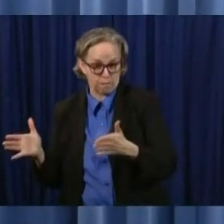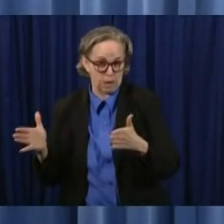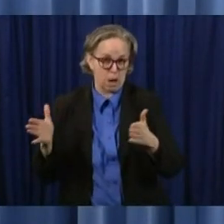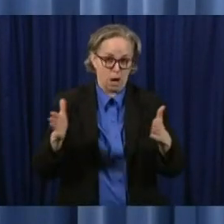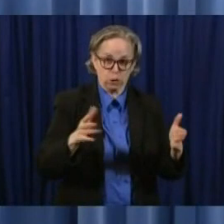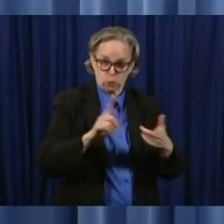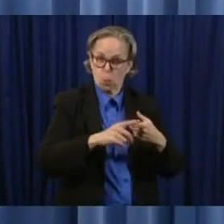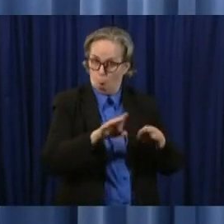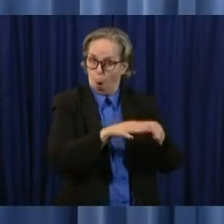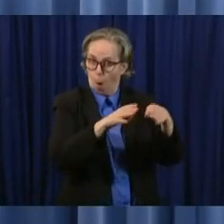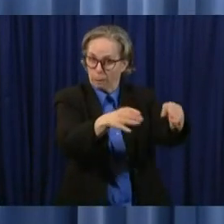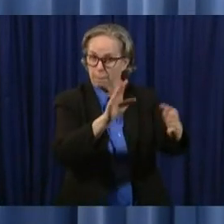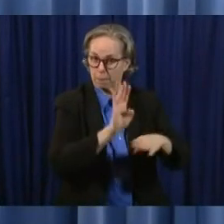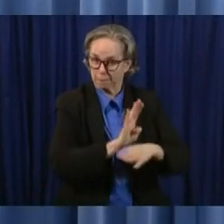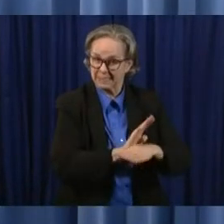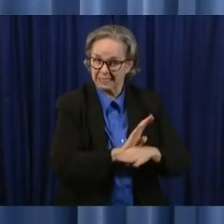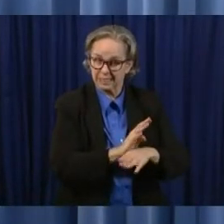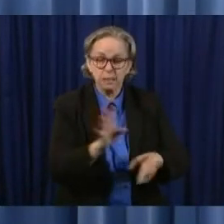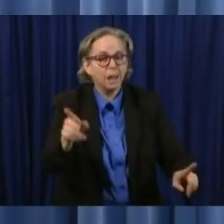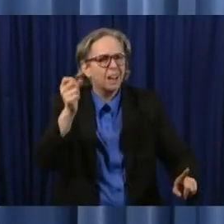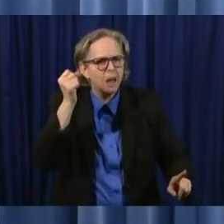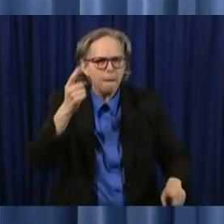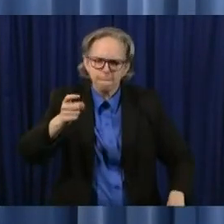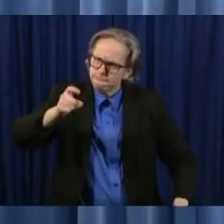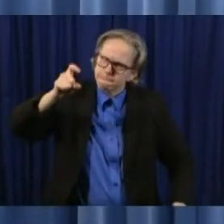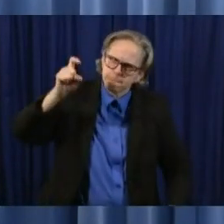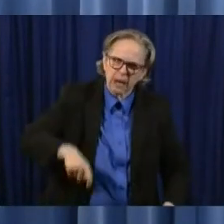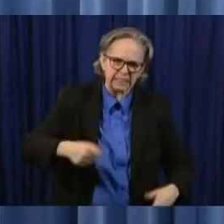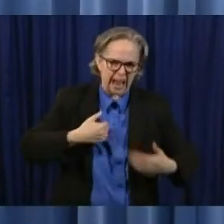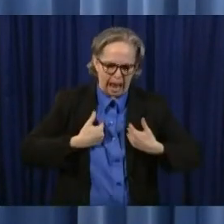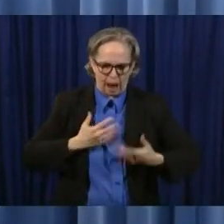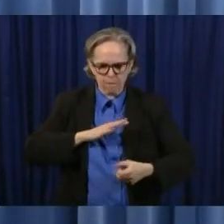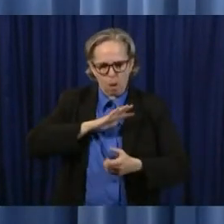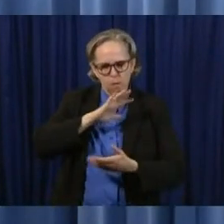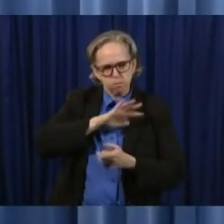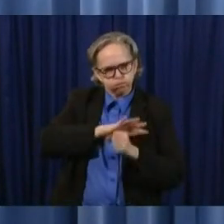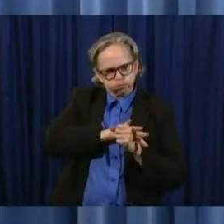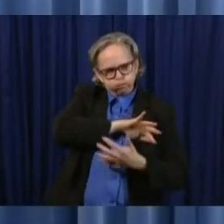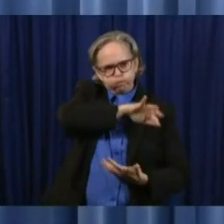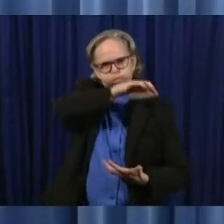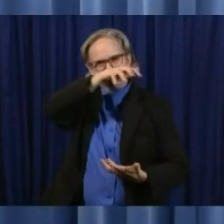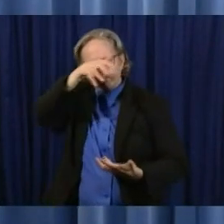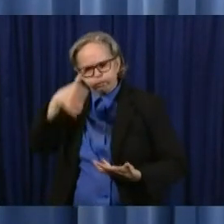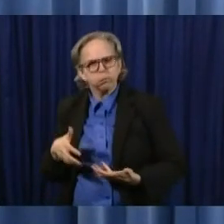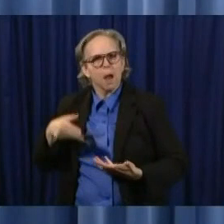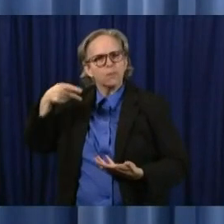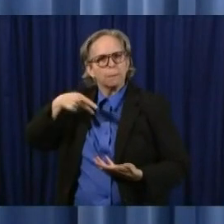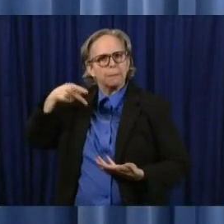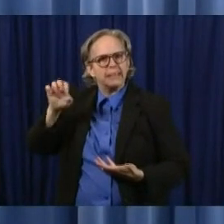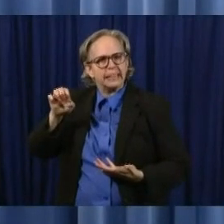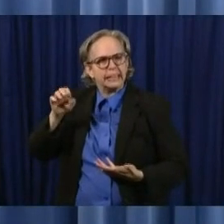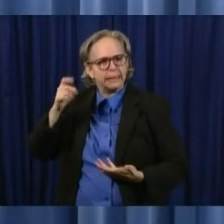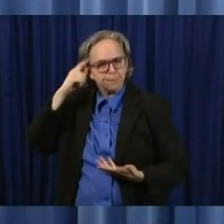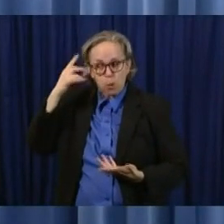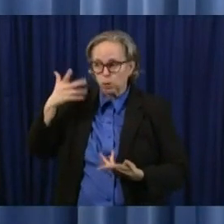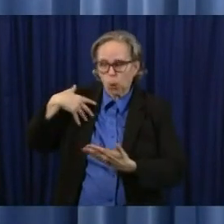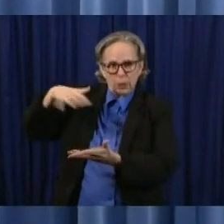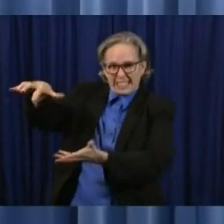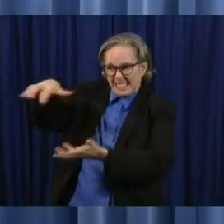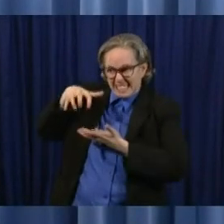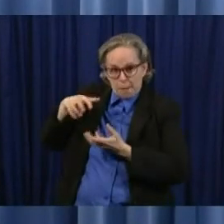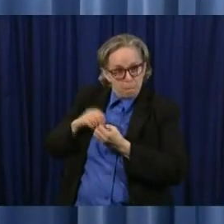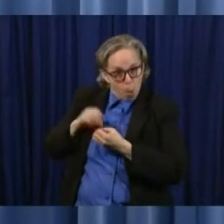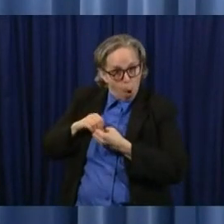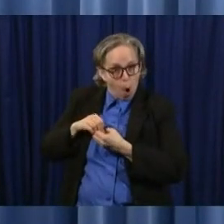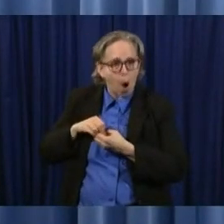that we have strong supply chains of PPE so we can continue to fight this virus as we